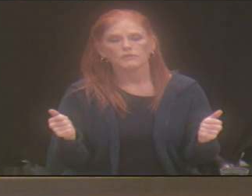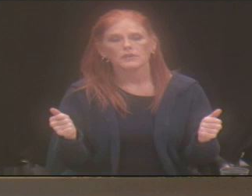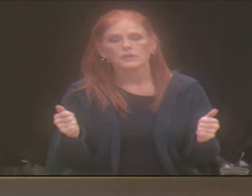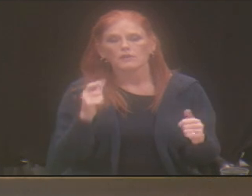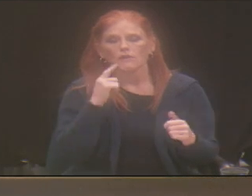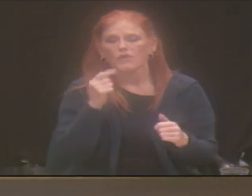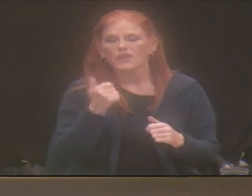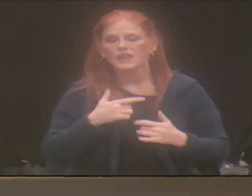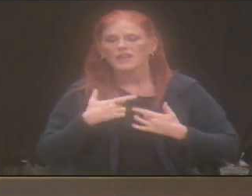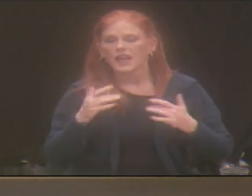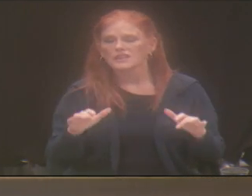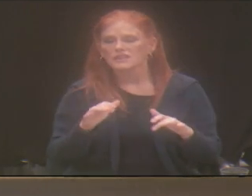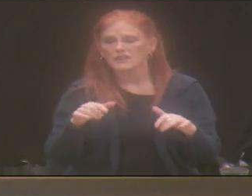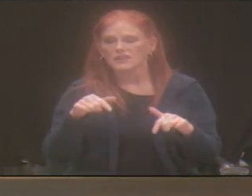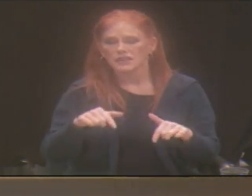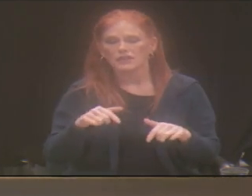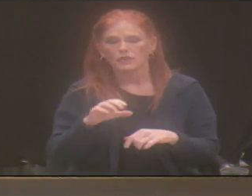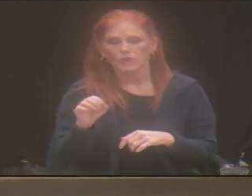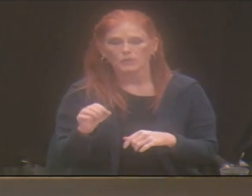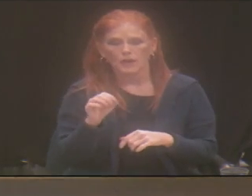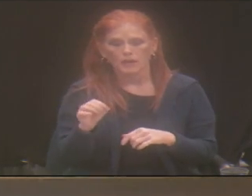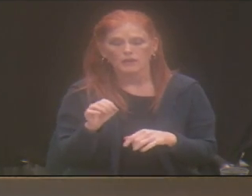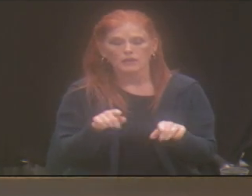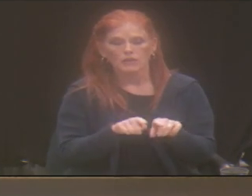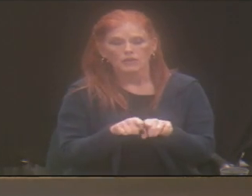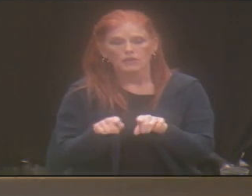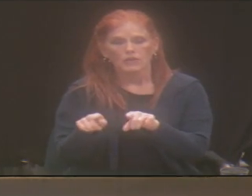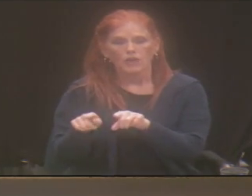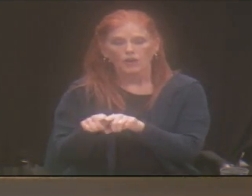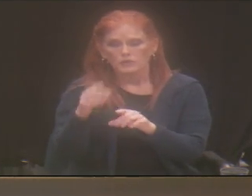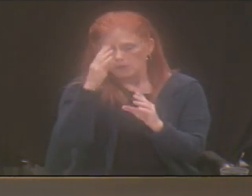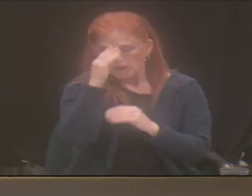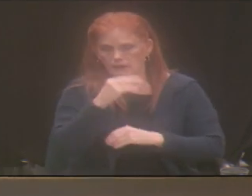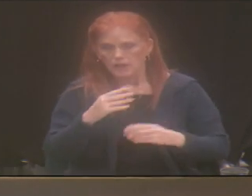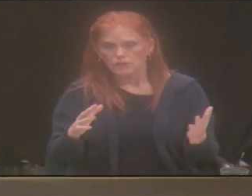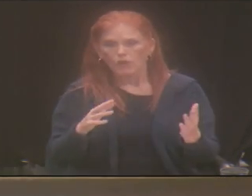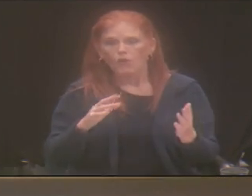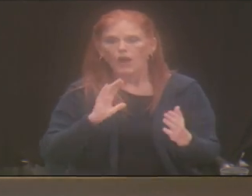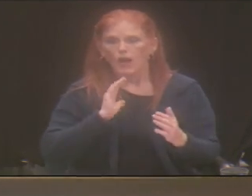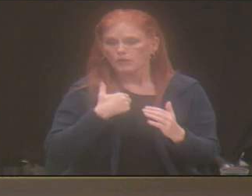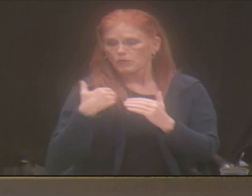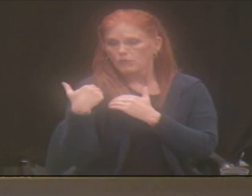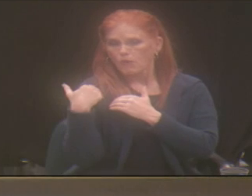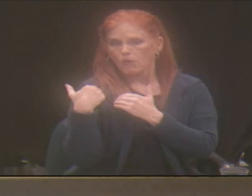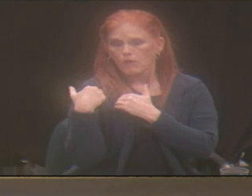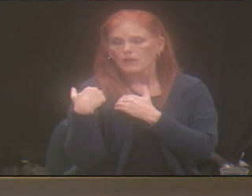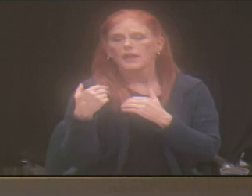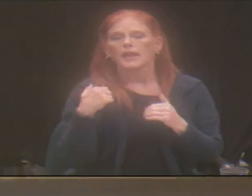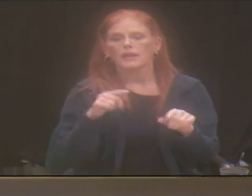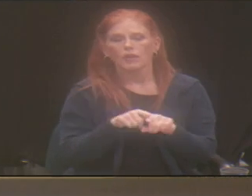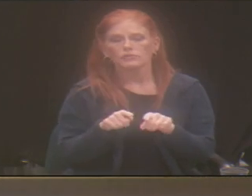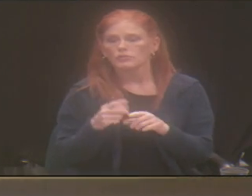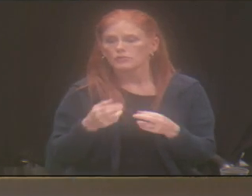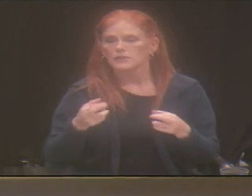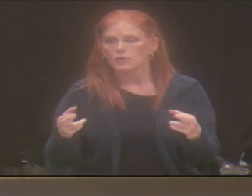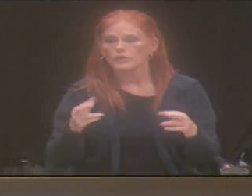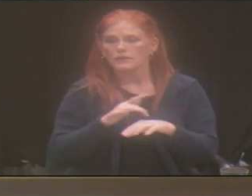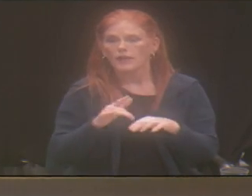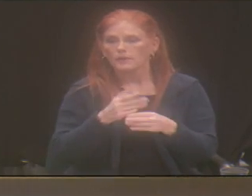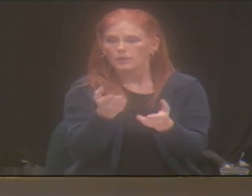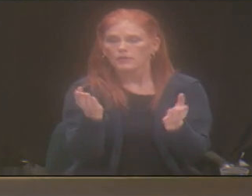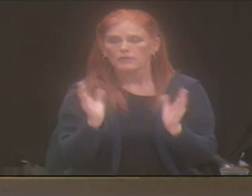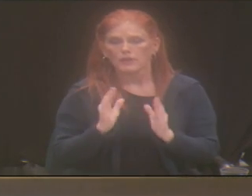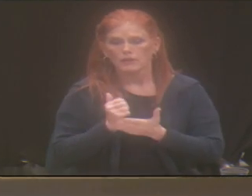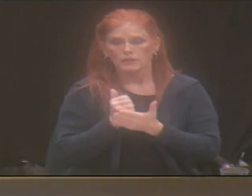in Omaha. Publicize to the citizens of Omaha the role of the Mayor's Commission and the resources available to assist